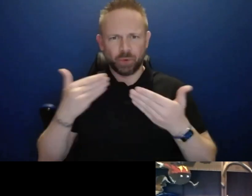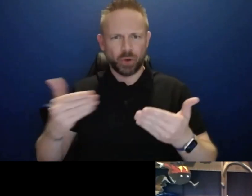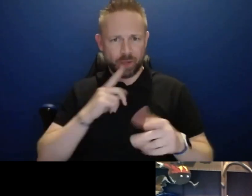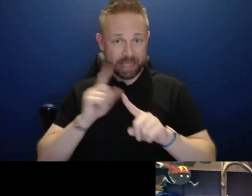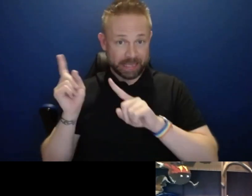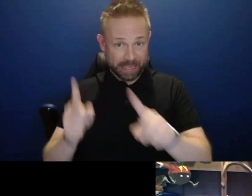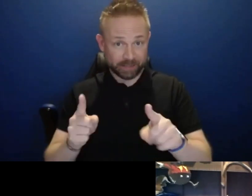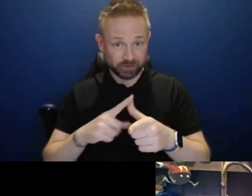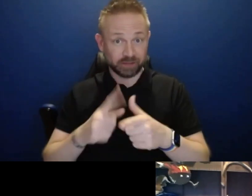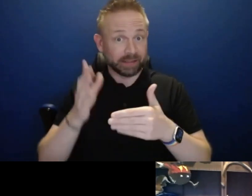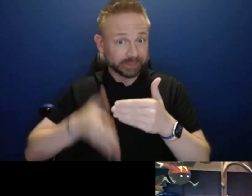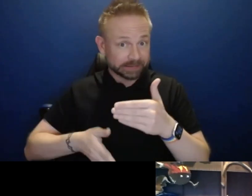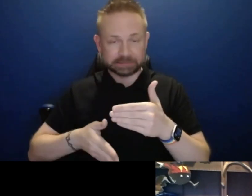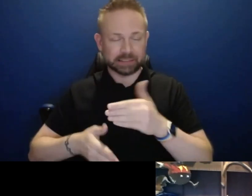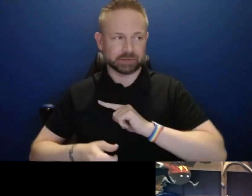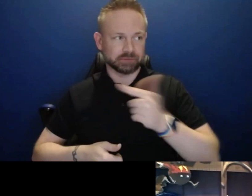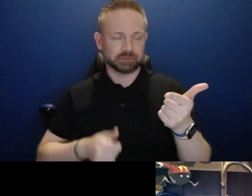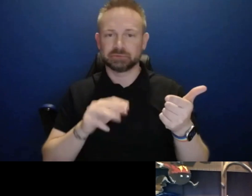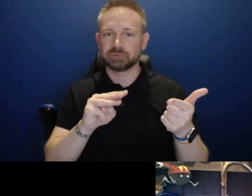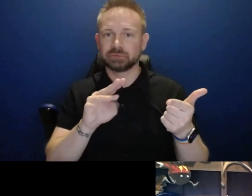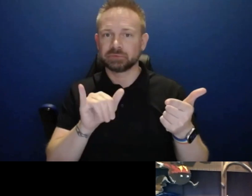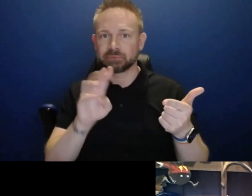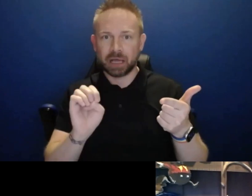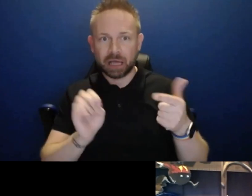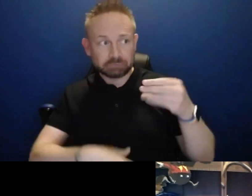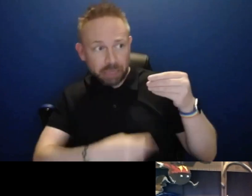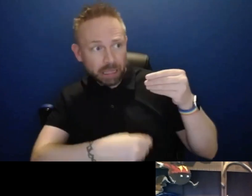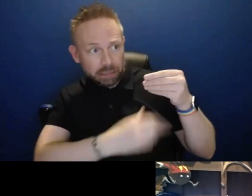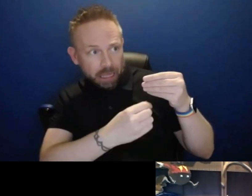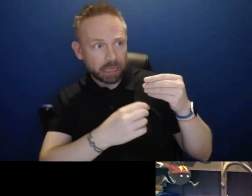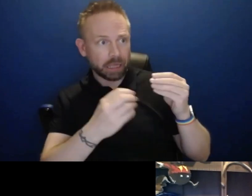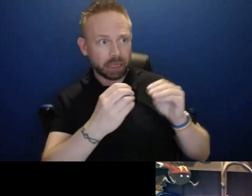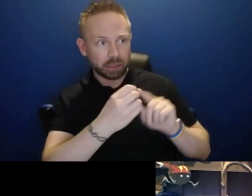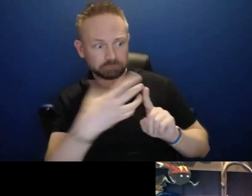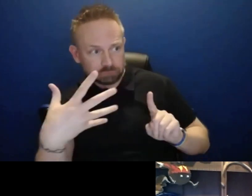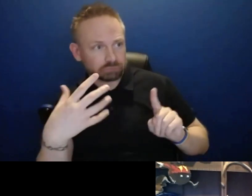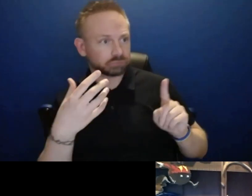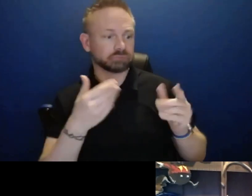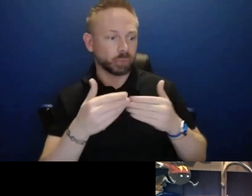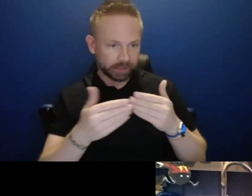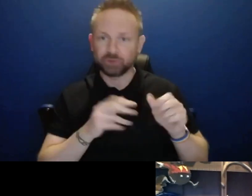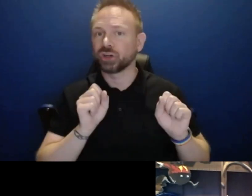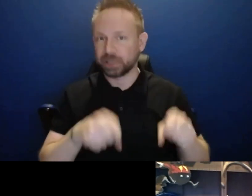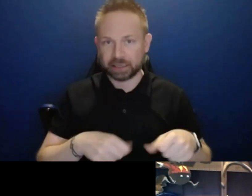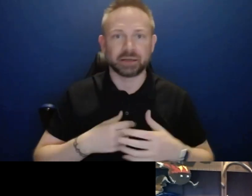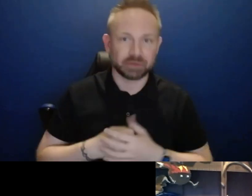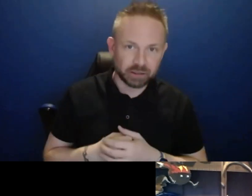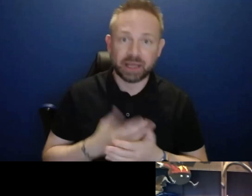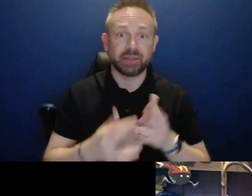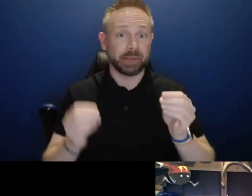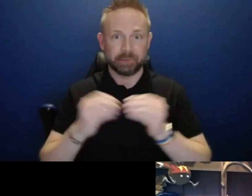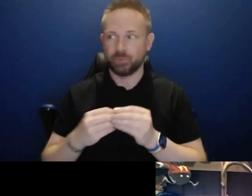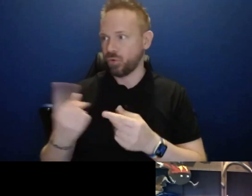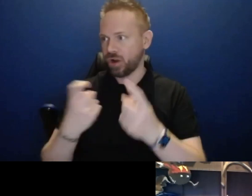over to Mike, of course, for any additions, and there might be some follow ons that are related to Broderick's